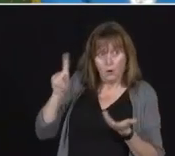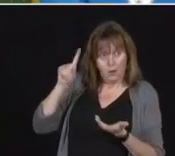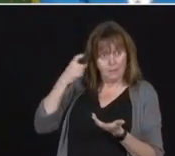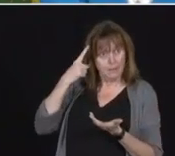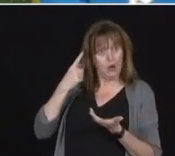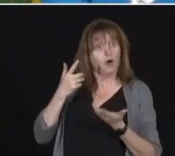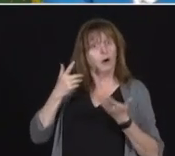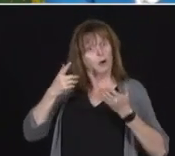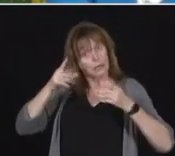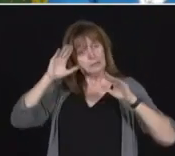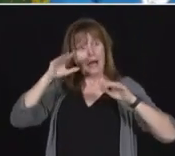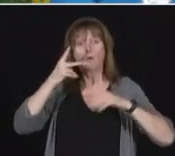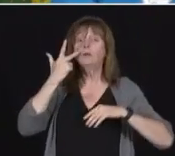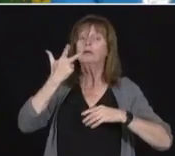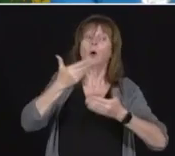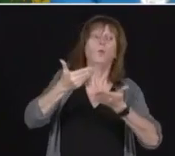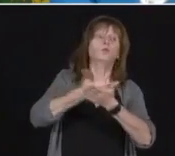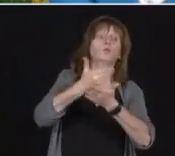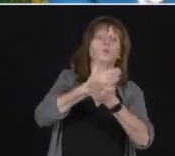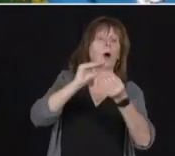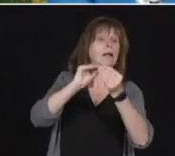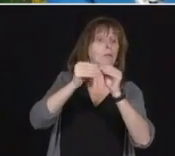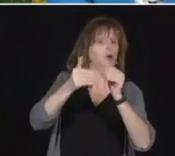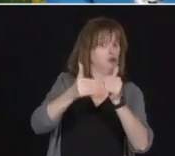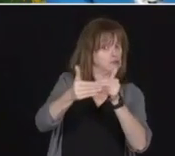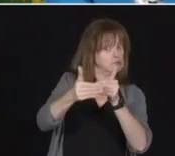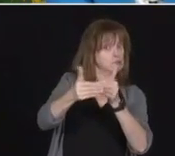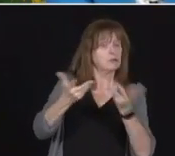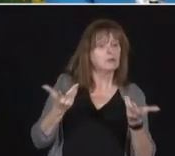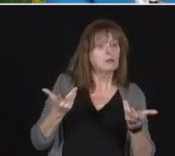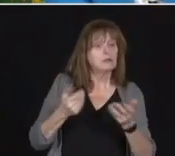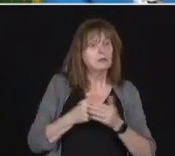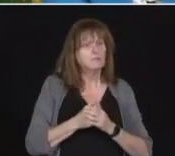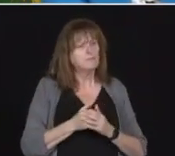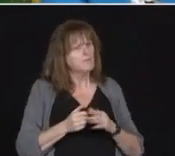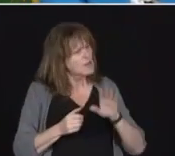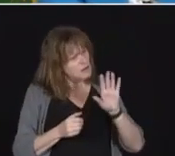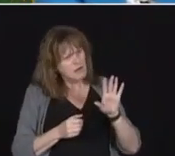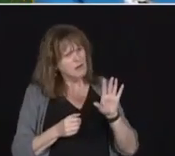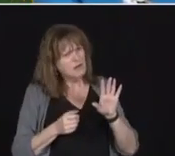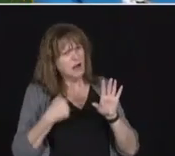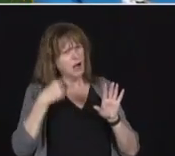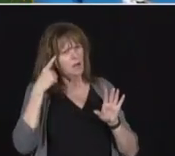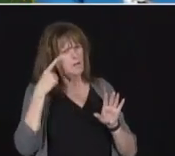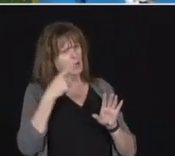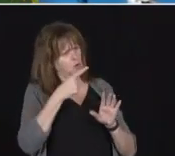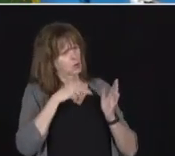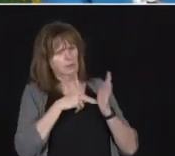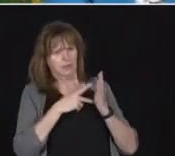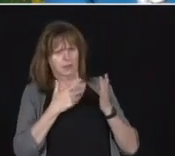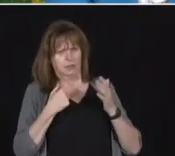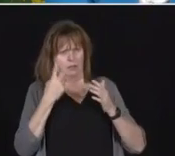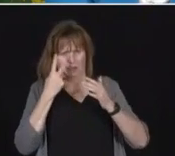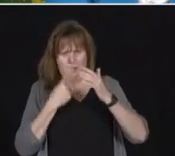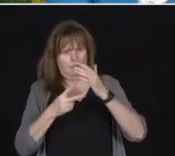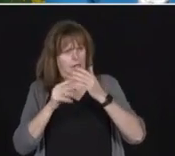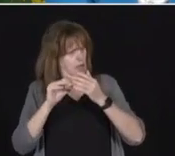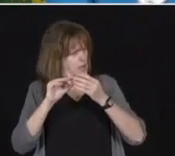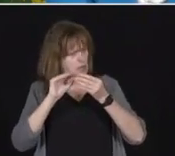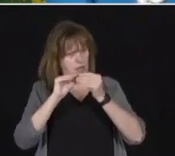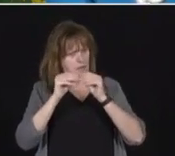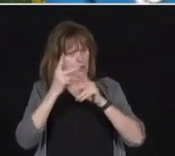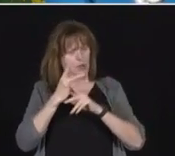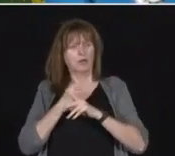the coming perhaps weeks or so. May I ask, do you mean in terms of modelling or are you looking at actual numbers? Correct.